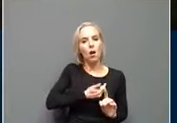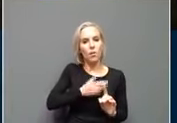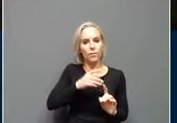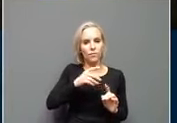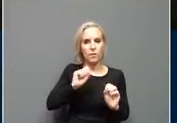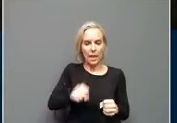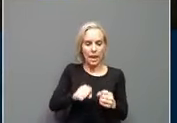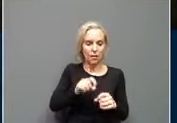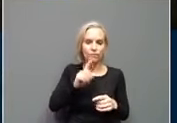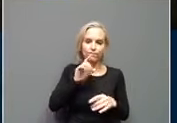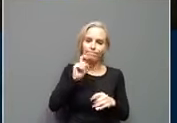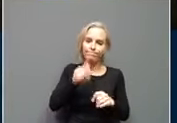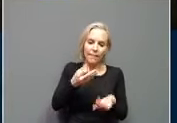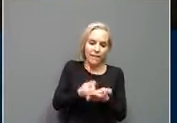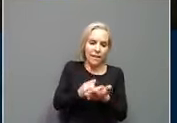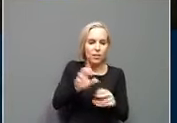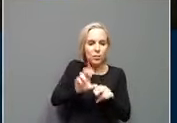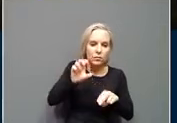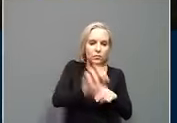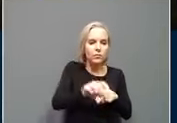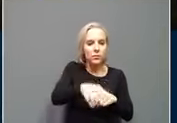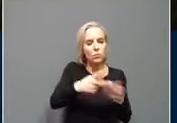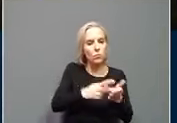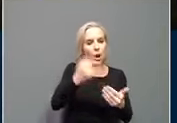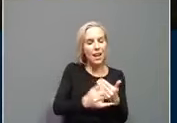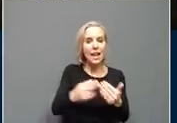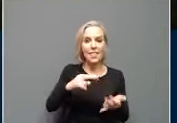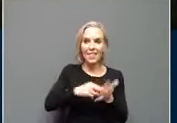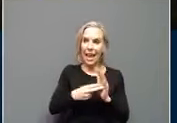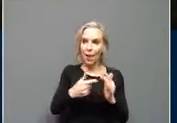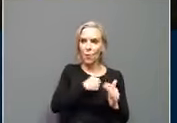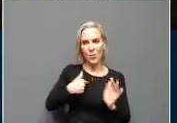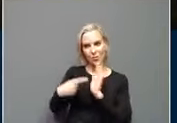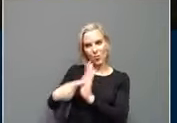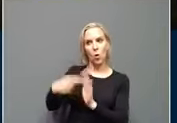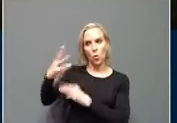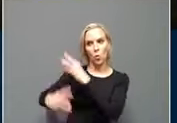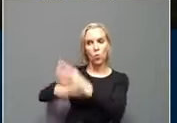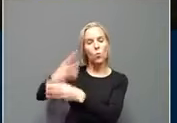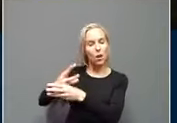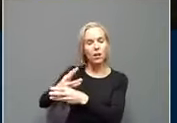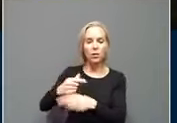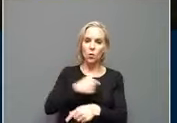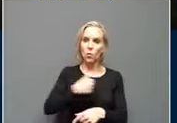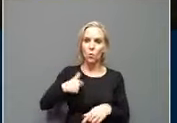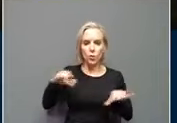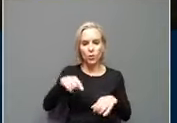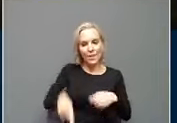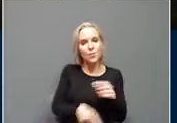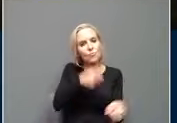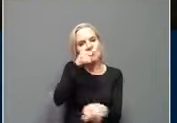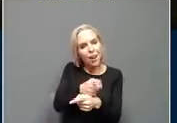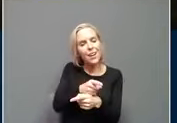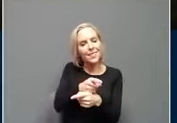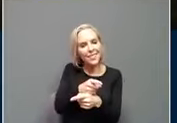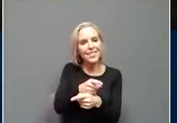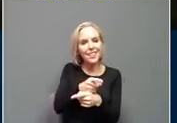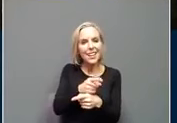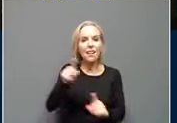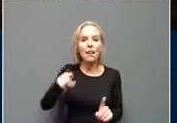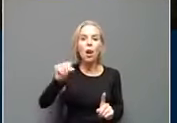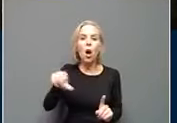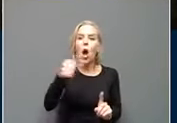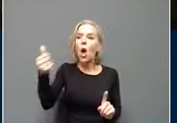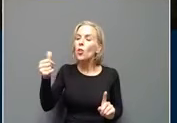and in the clear message it sends to the world, that folks, we are doing this right. That while others have struggled